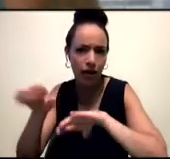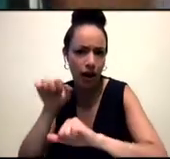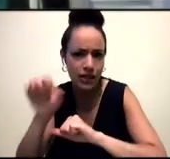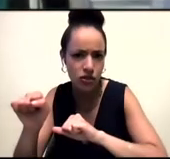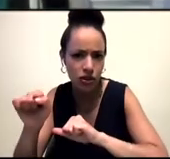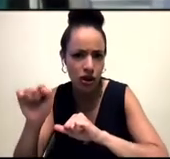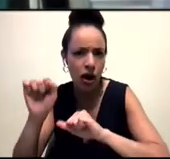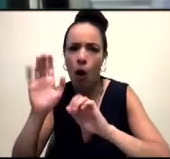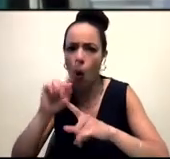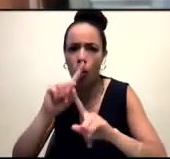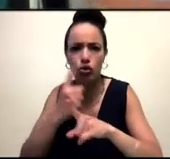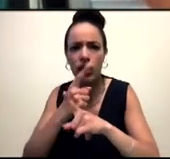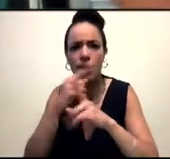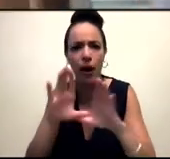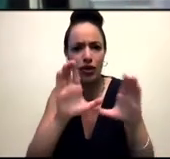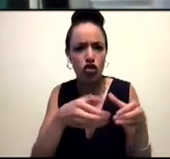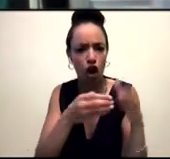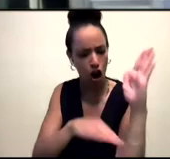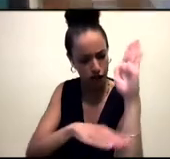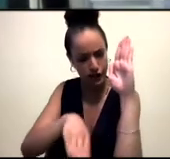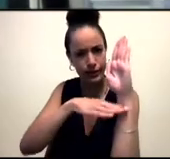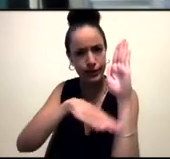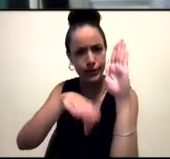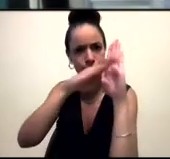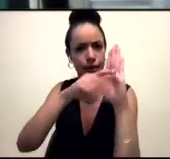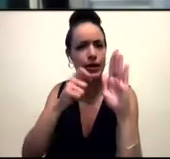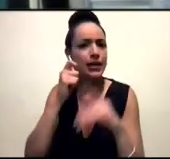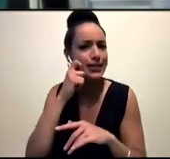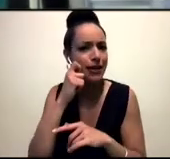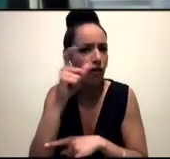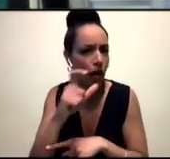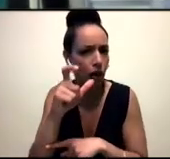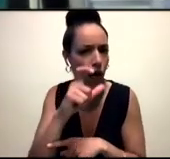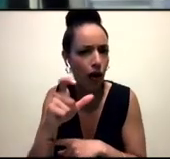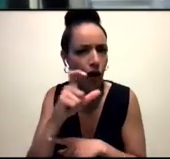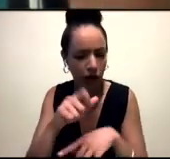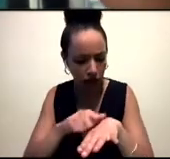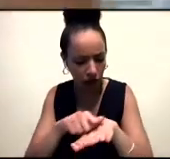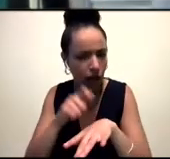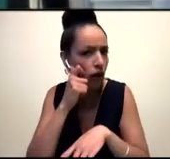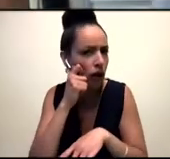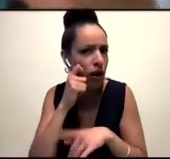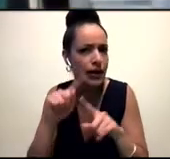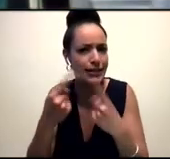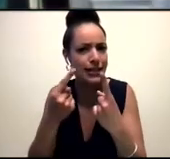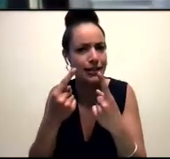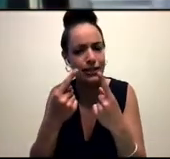without talking about casteism and without talking about our really complicated ideas of what it means to have different religions that have fed and interfed each other